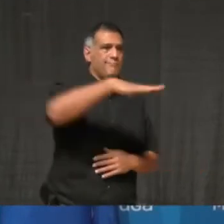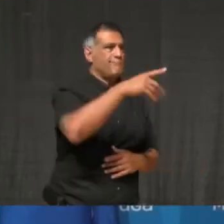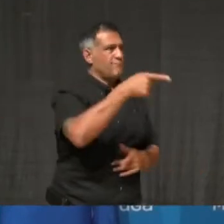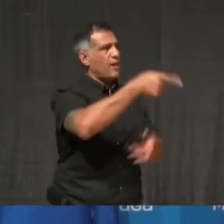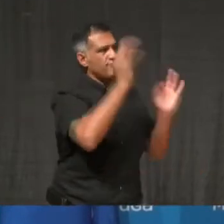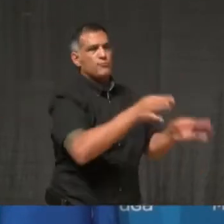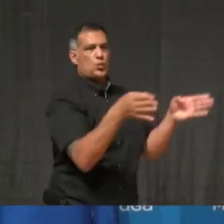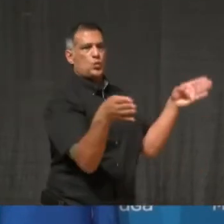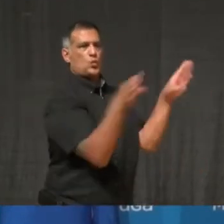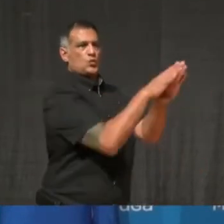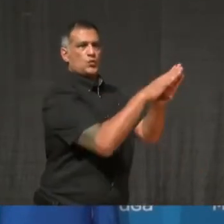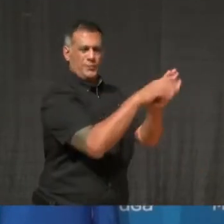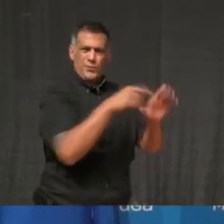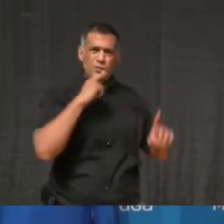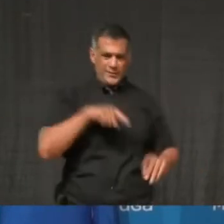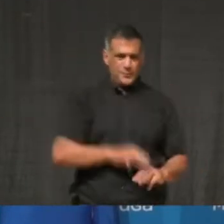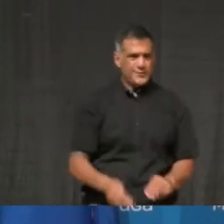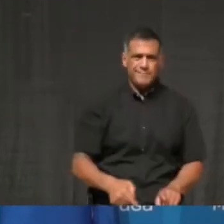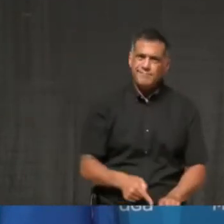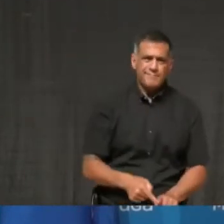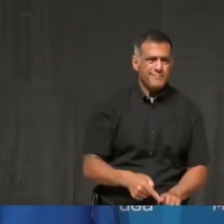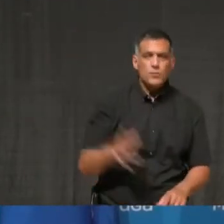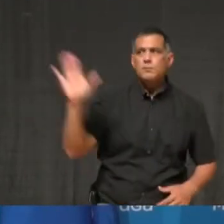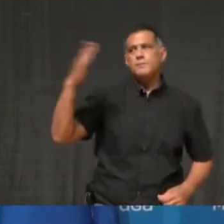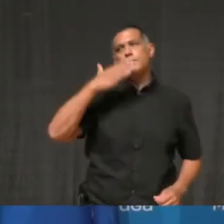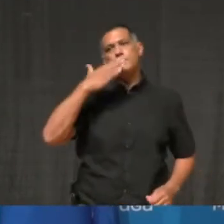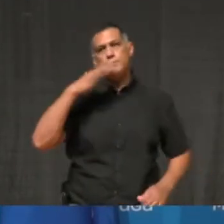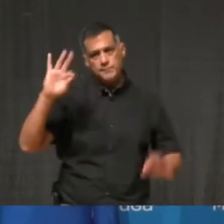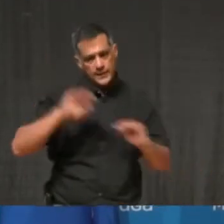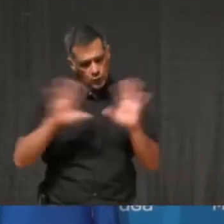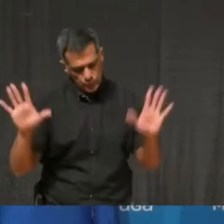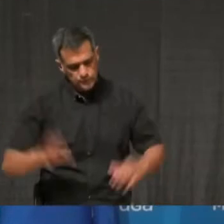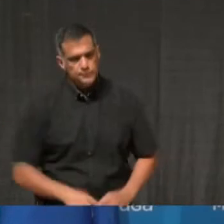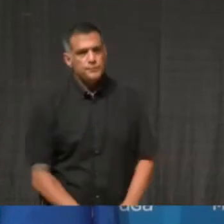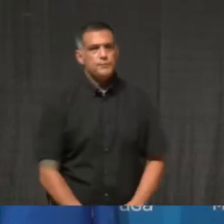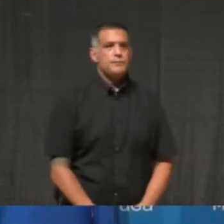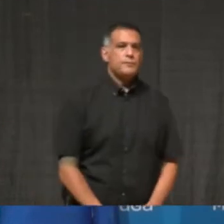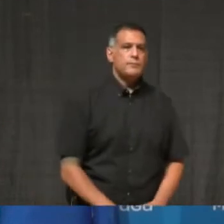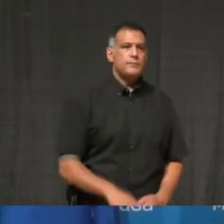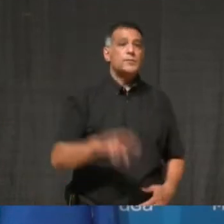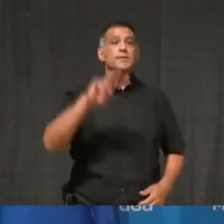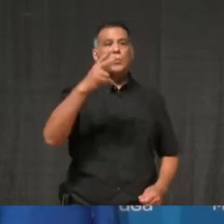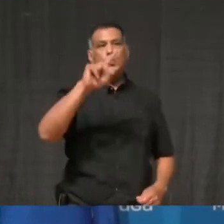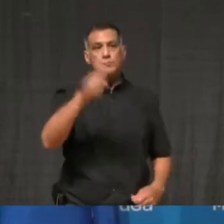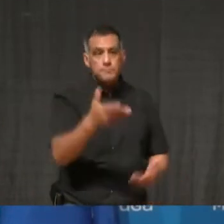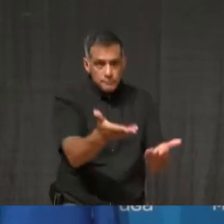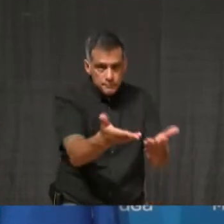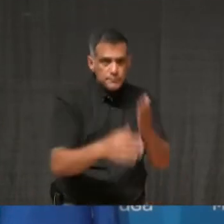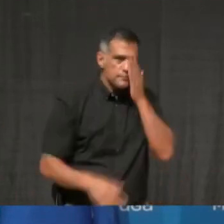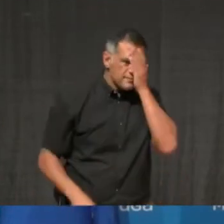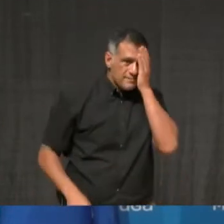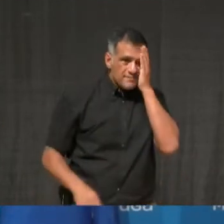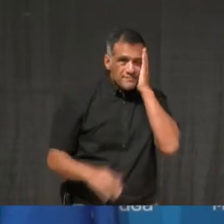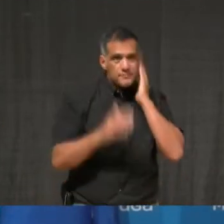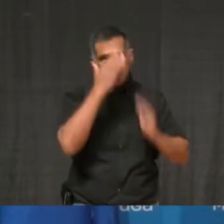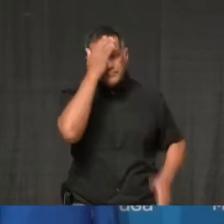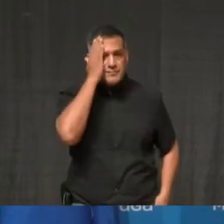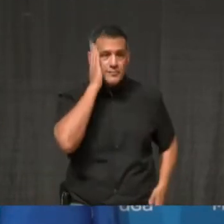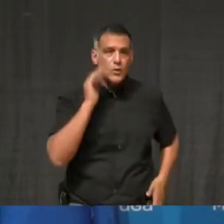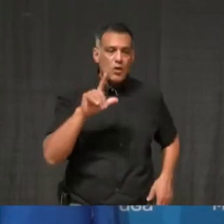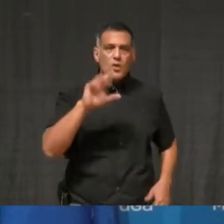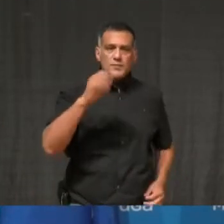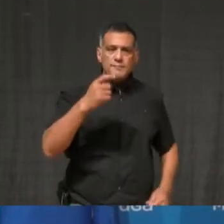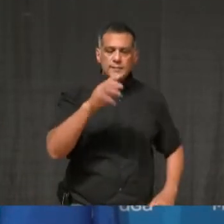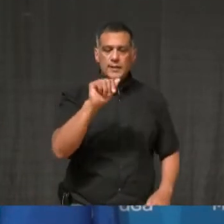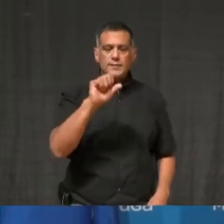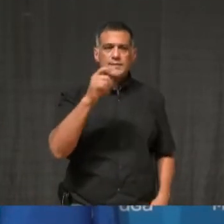Right, no, that makes sense. And just my quick follow-up then is, you know, Dr. Lowen said that the